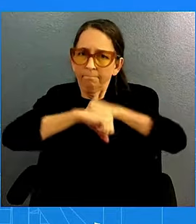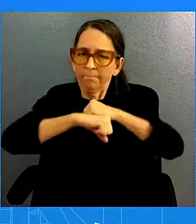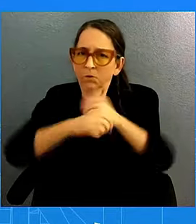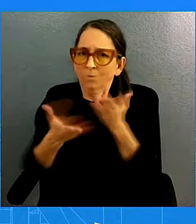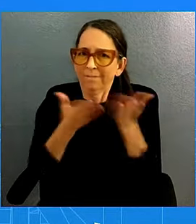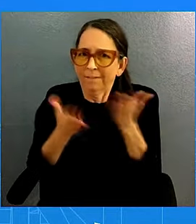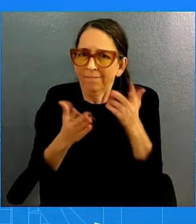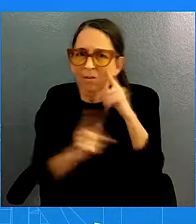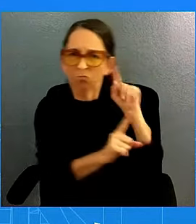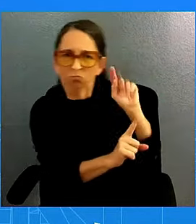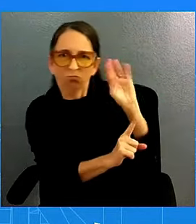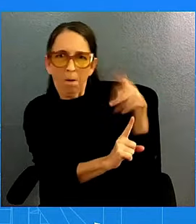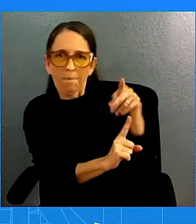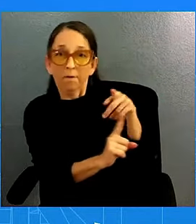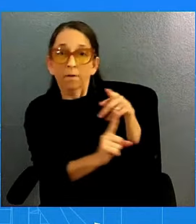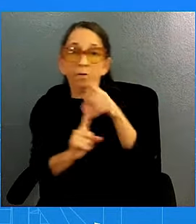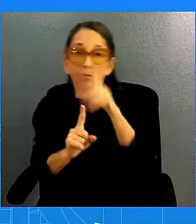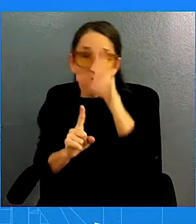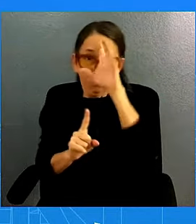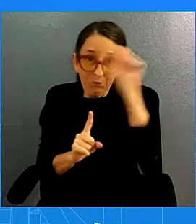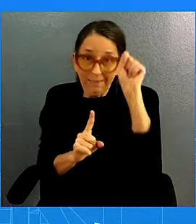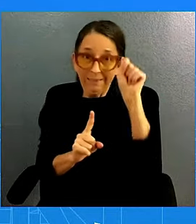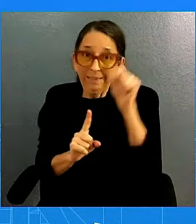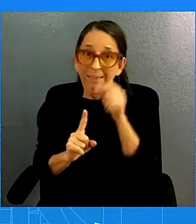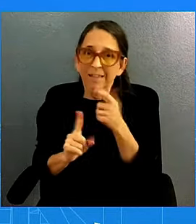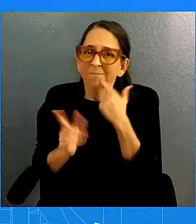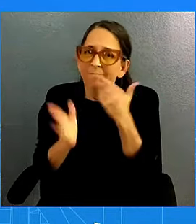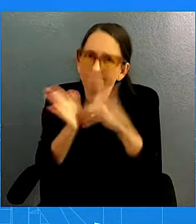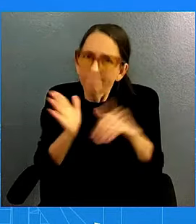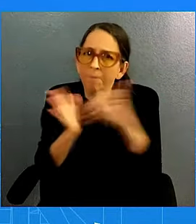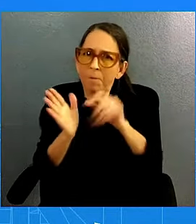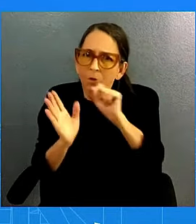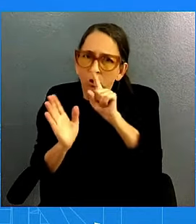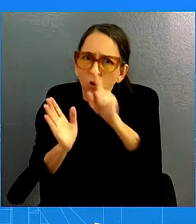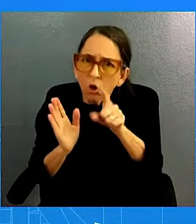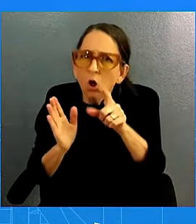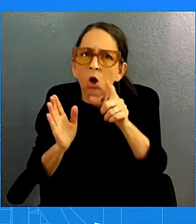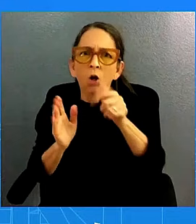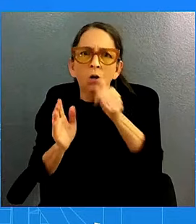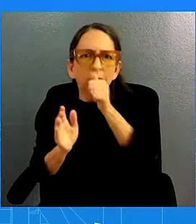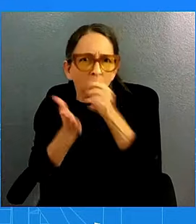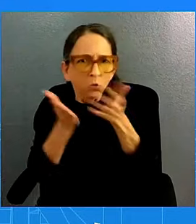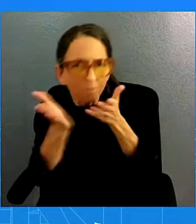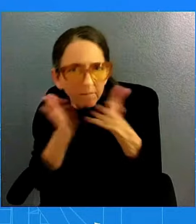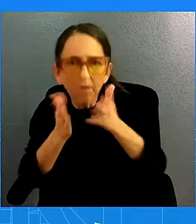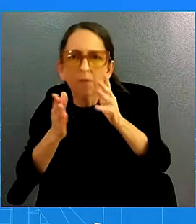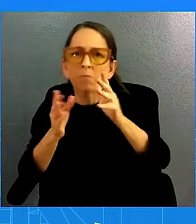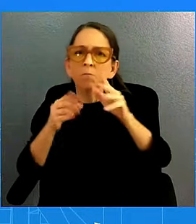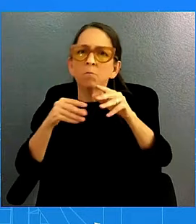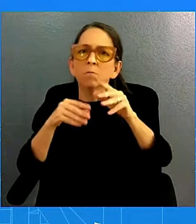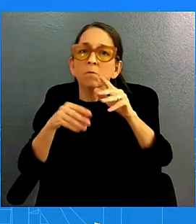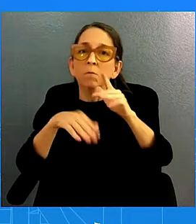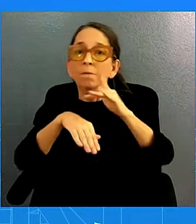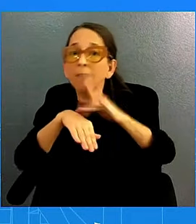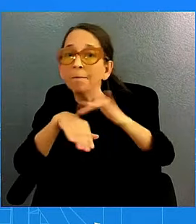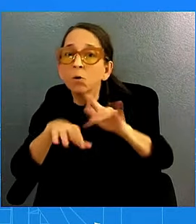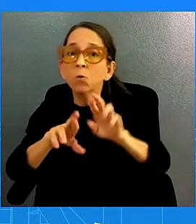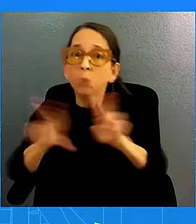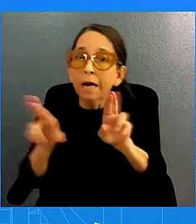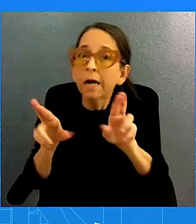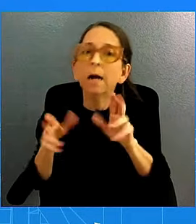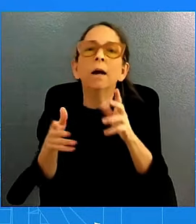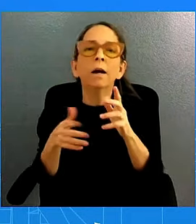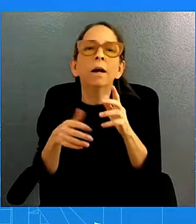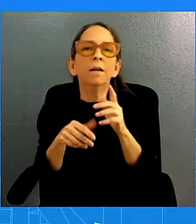make sure that they have the resources, the capabilities. What their mission is, is incredibly, it's critical what they're trying to do. And so, since July